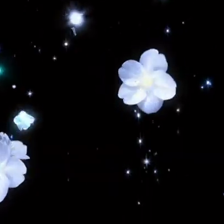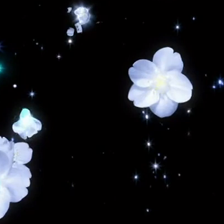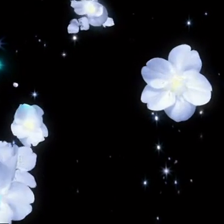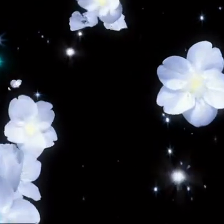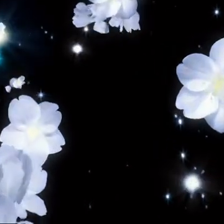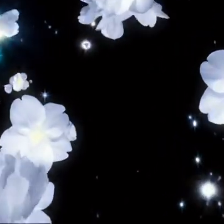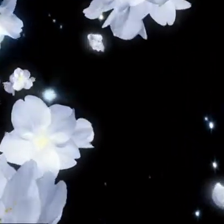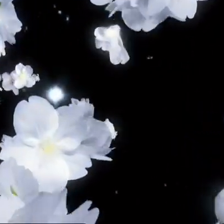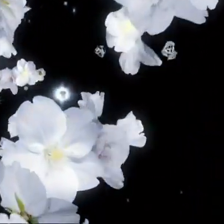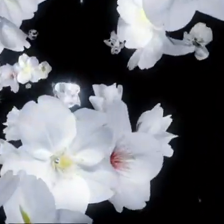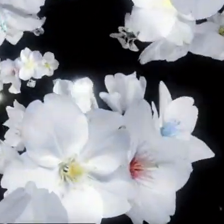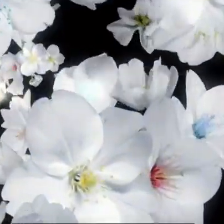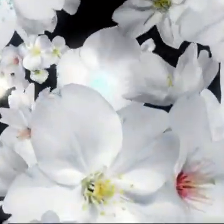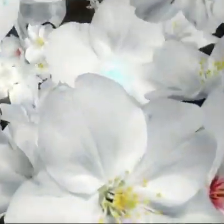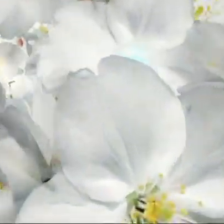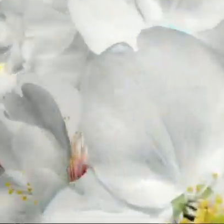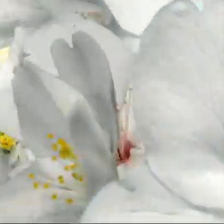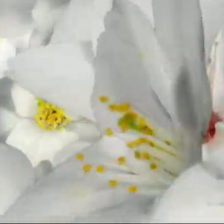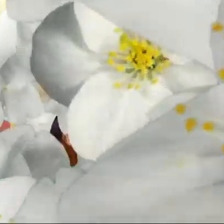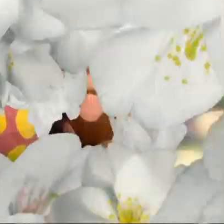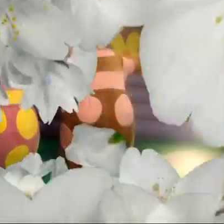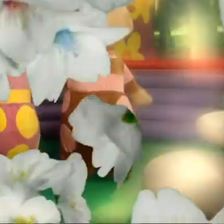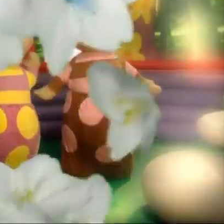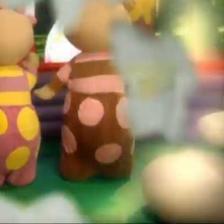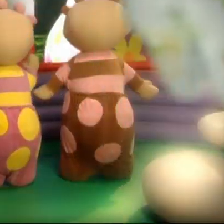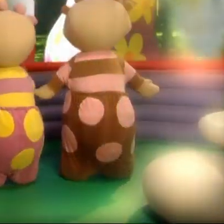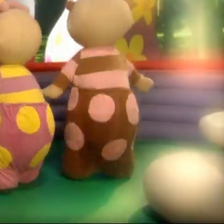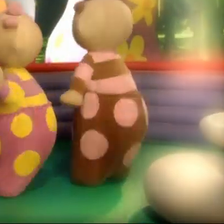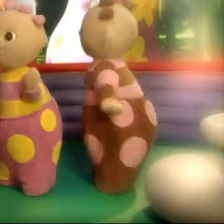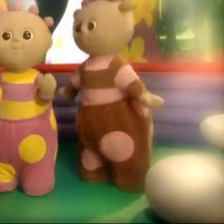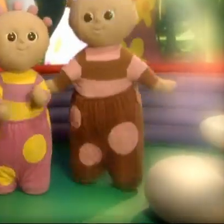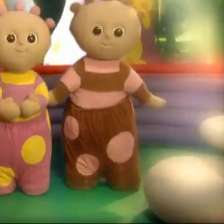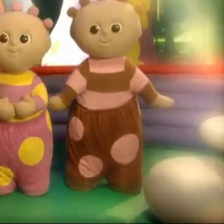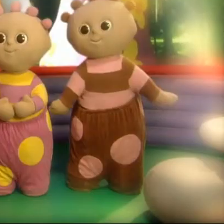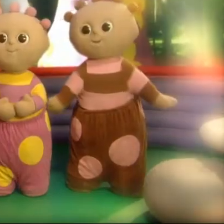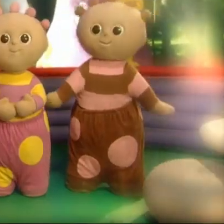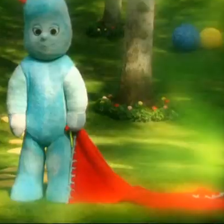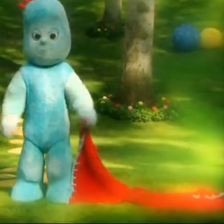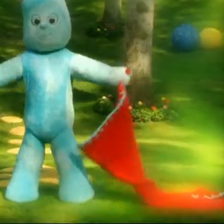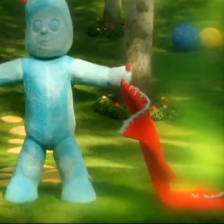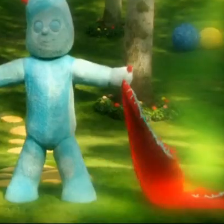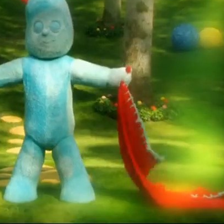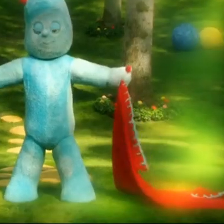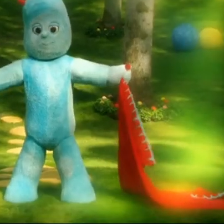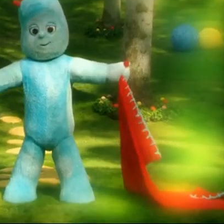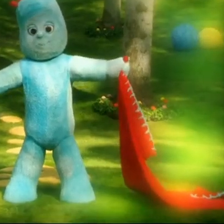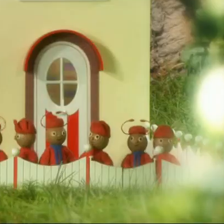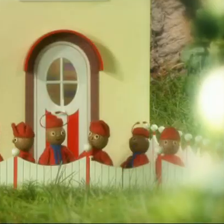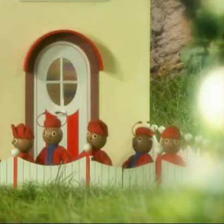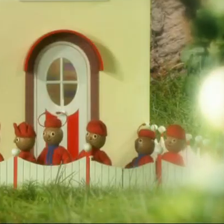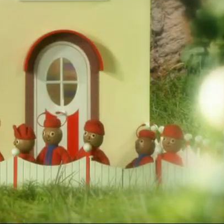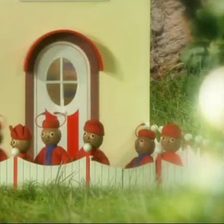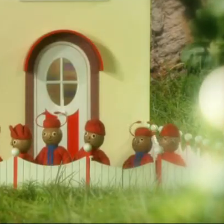Mow. Ombley-boo, tombly-boo. On, and ee, and oo. Eagle, piggles, and ponty